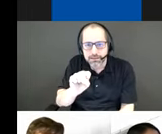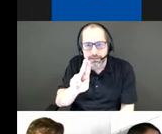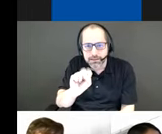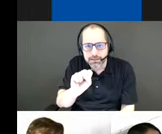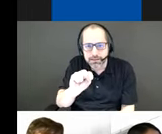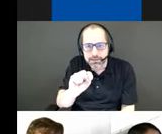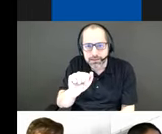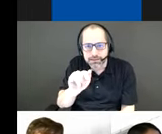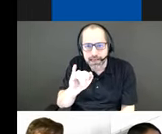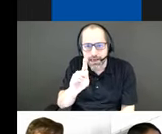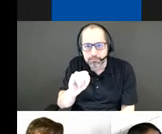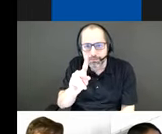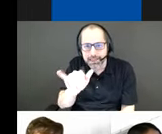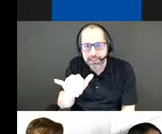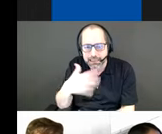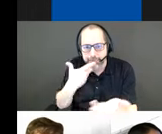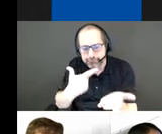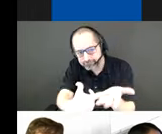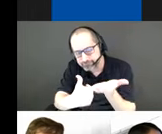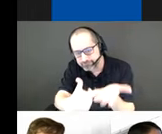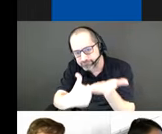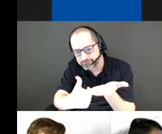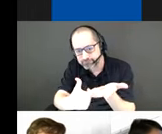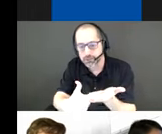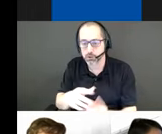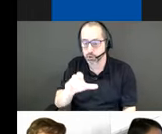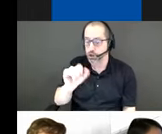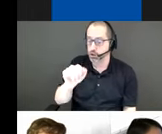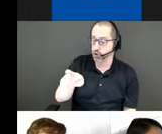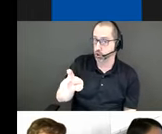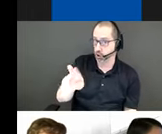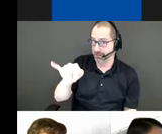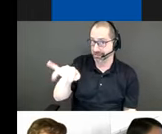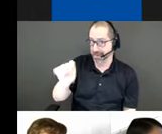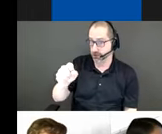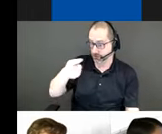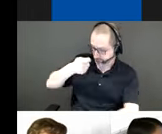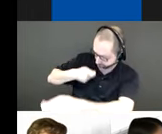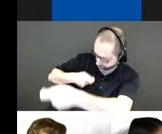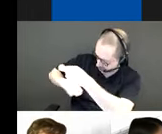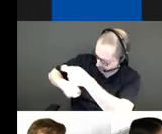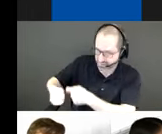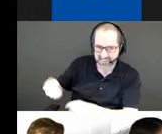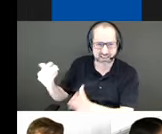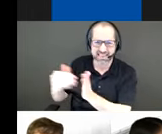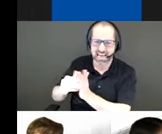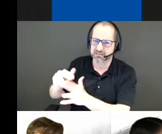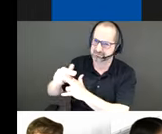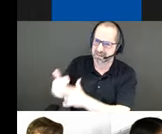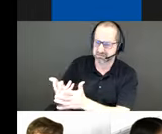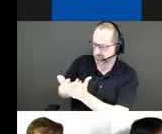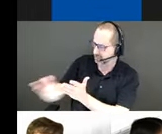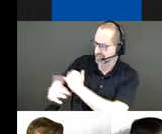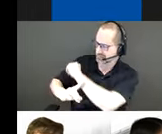repurposing car tires, we're diverting thousands of pounds of materials from a waste and resource-intensive product stream.